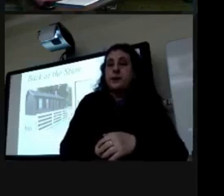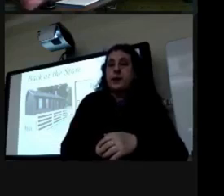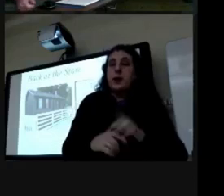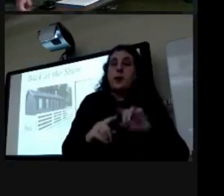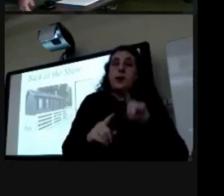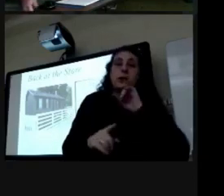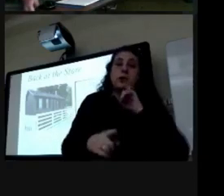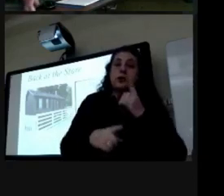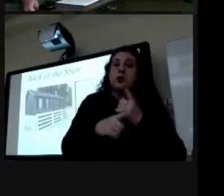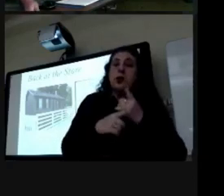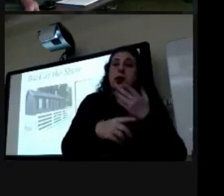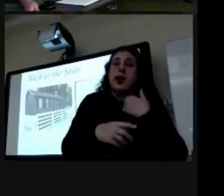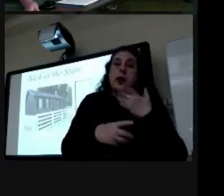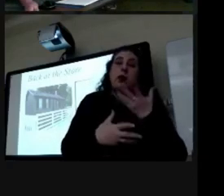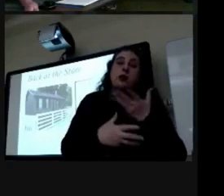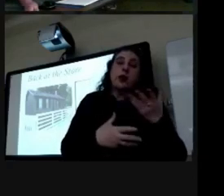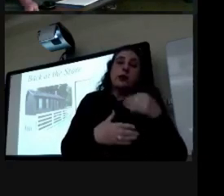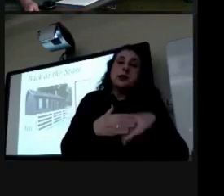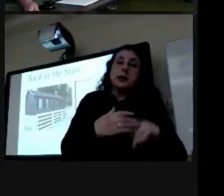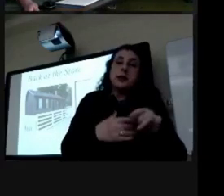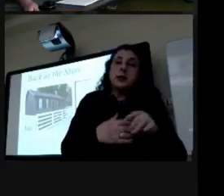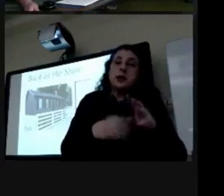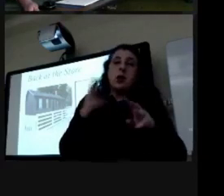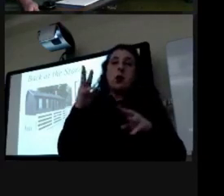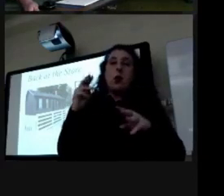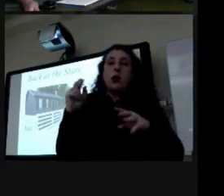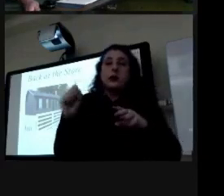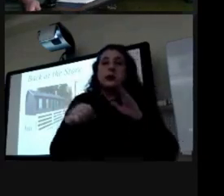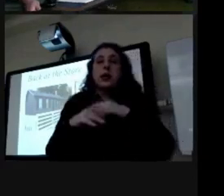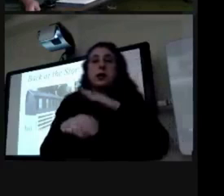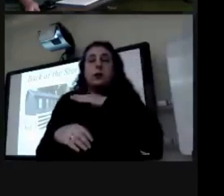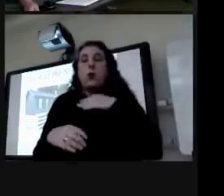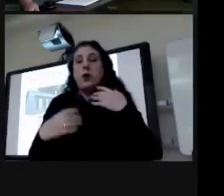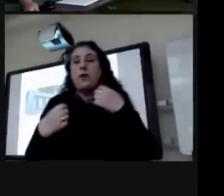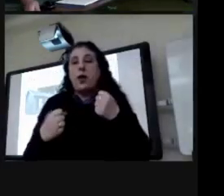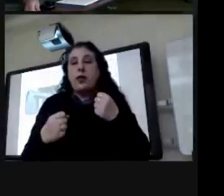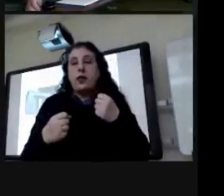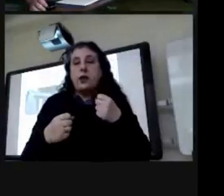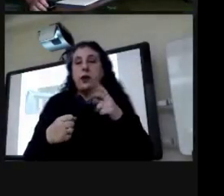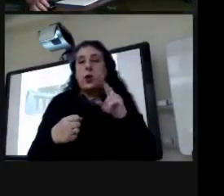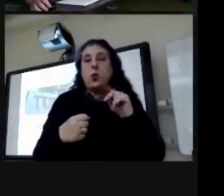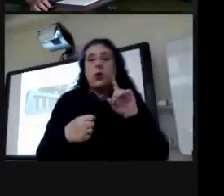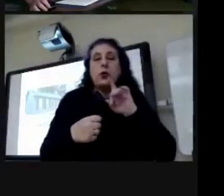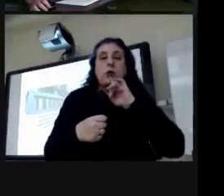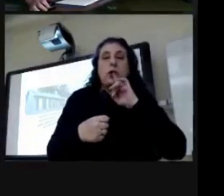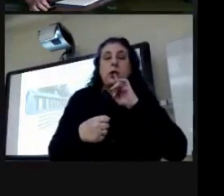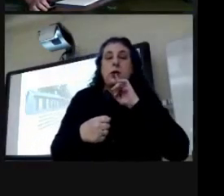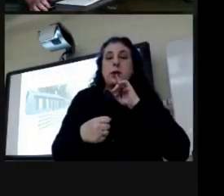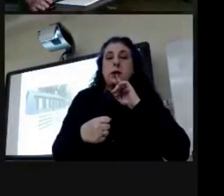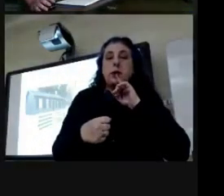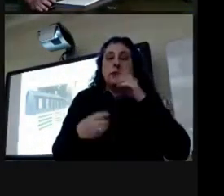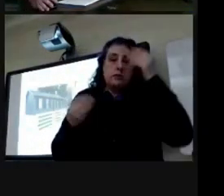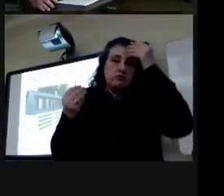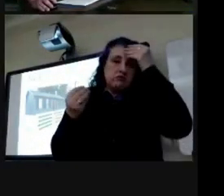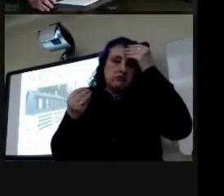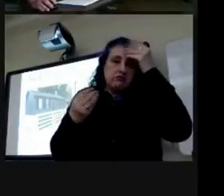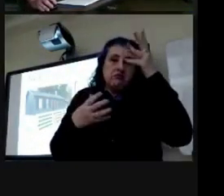correct in that it had these things uh wallace was also on the board of health but nobody really brought that up